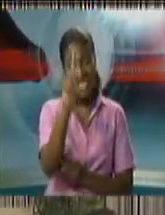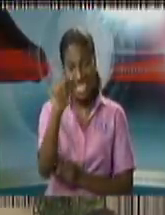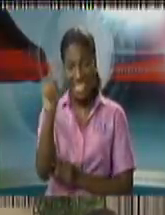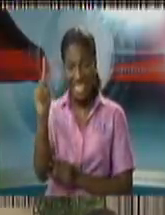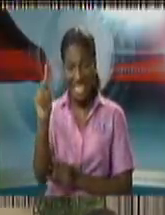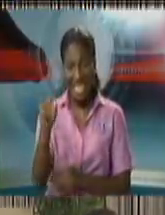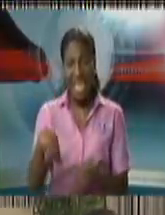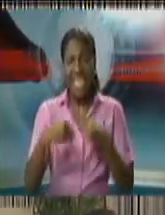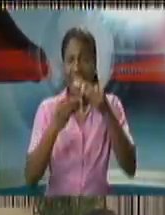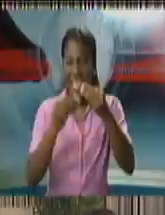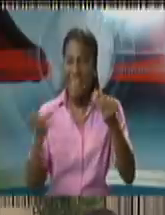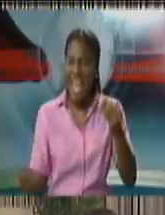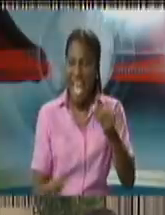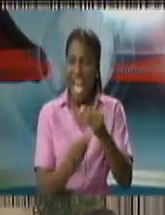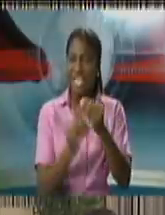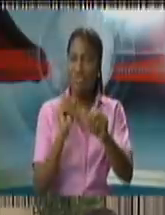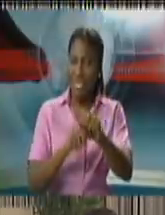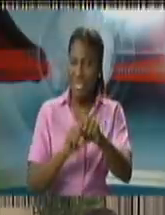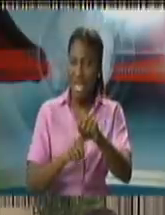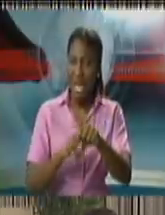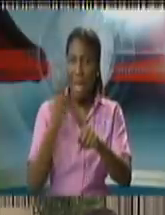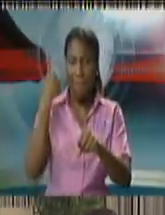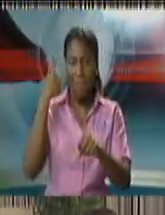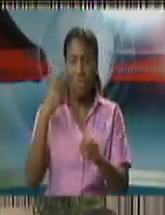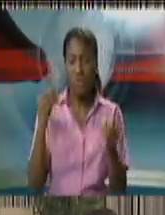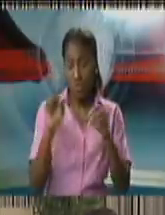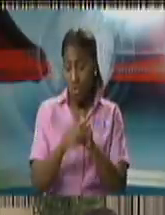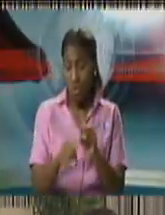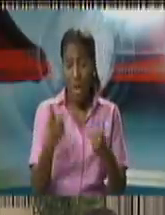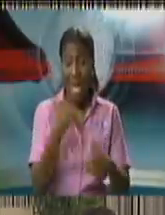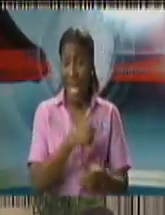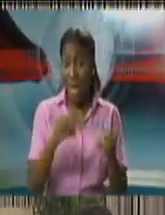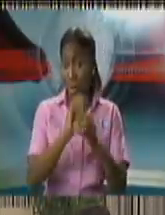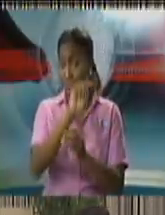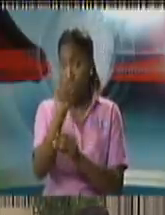time so we'll take another question at this time cnc3